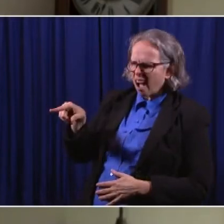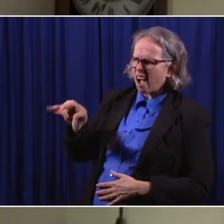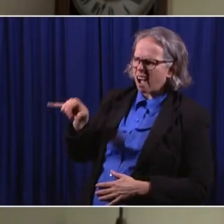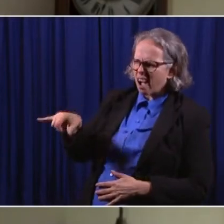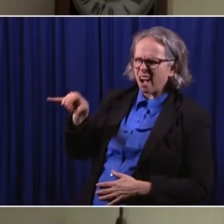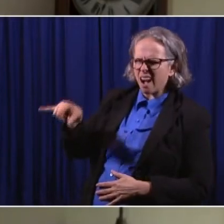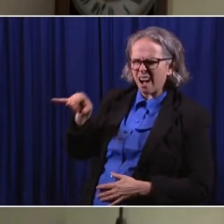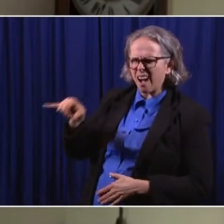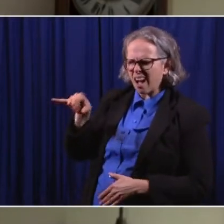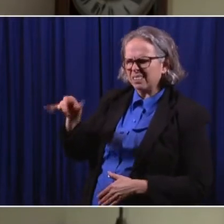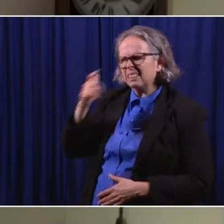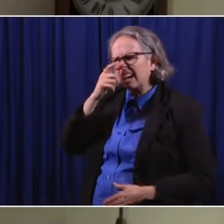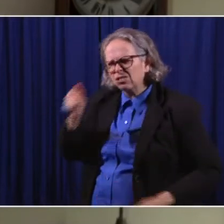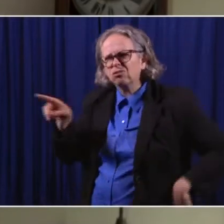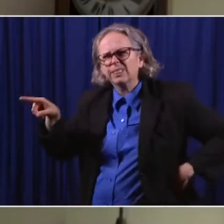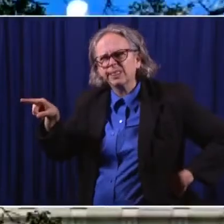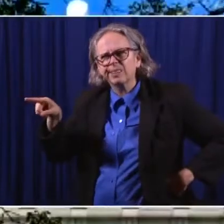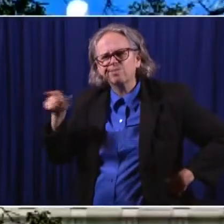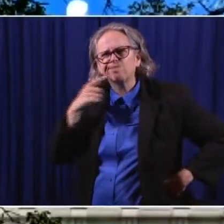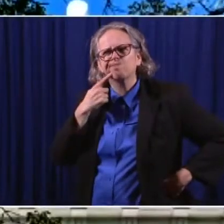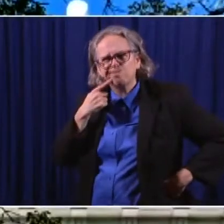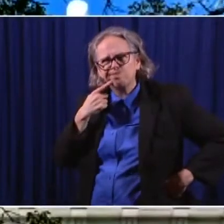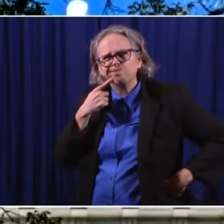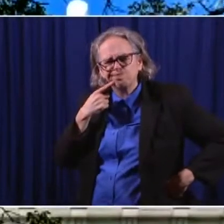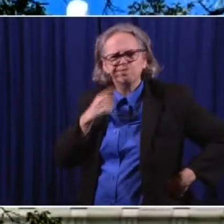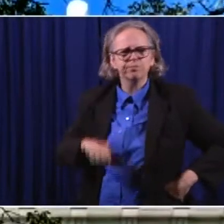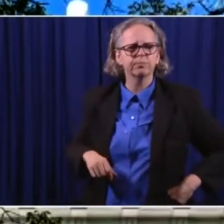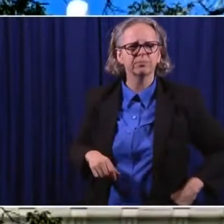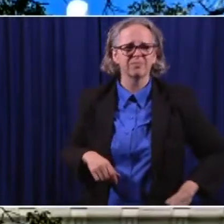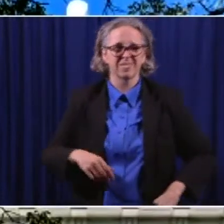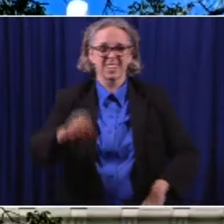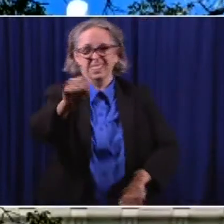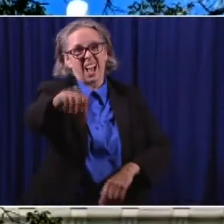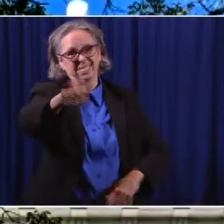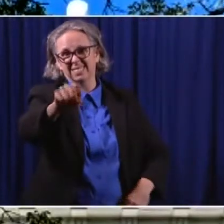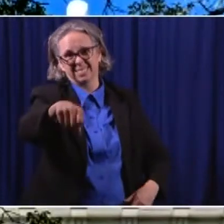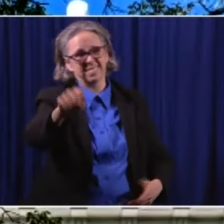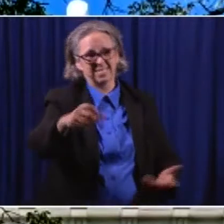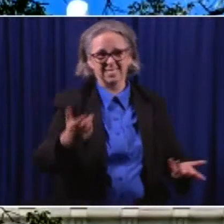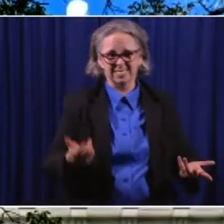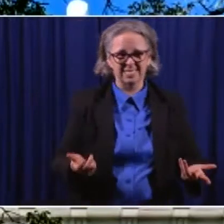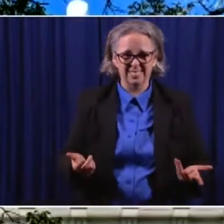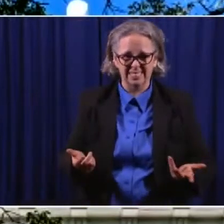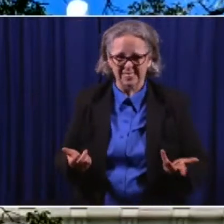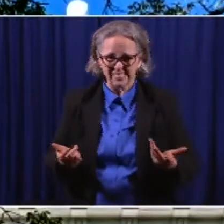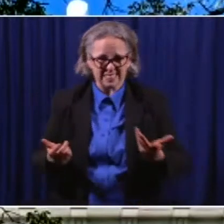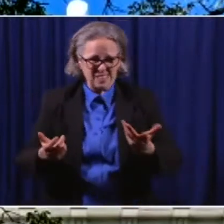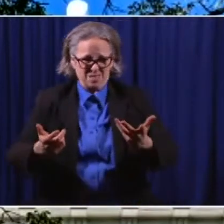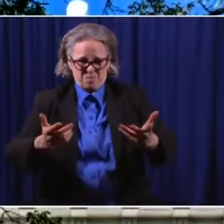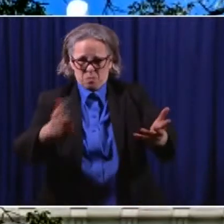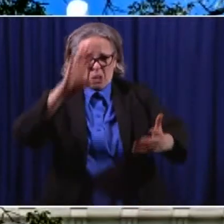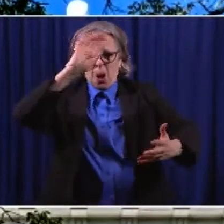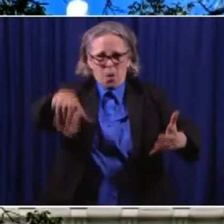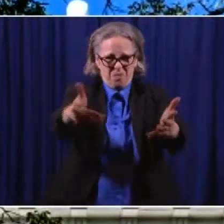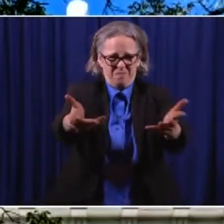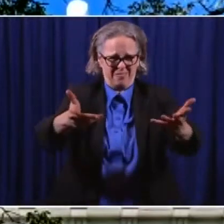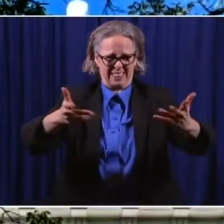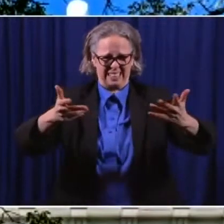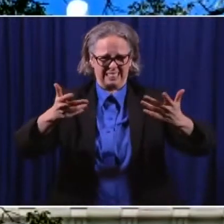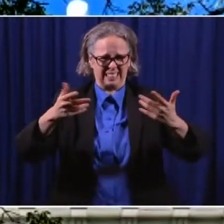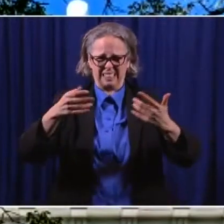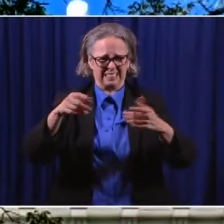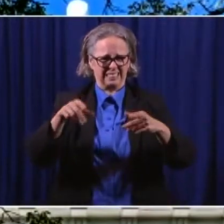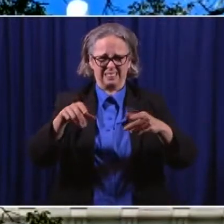be an interesting comment. Yeah, and, you know, we recognized that from last spring, that engagement was going to be really